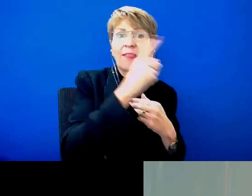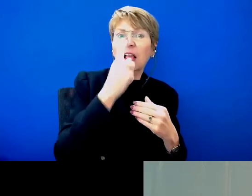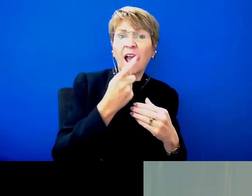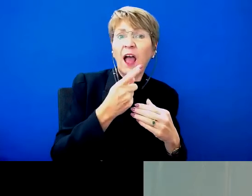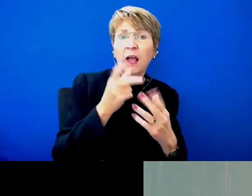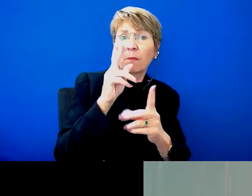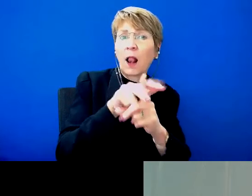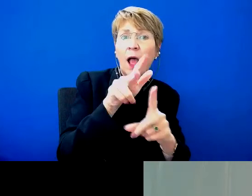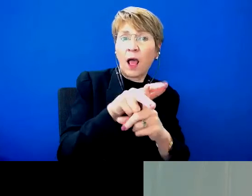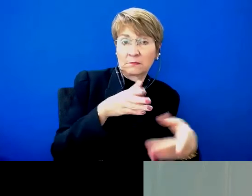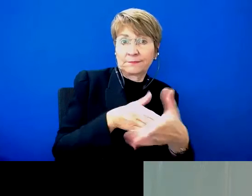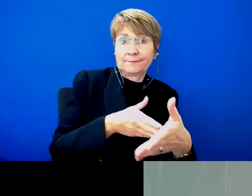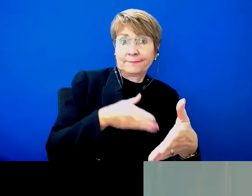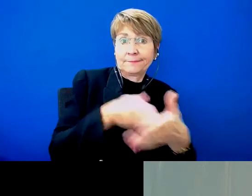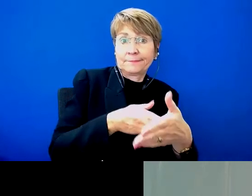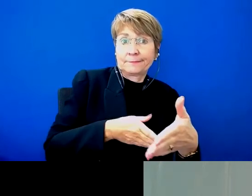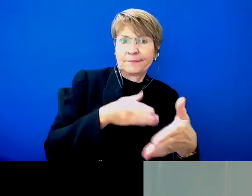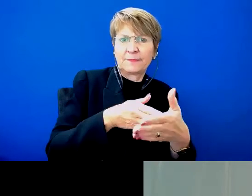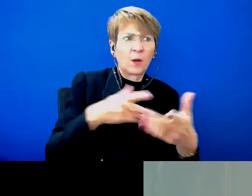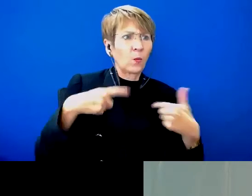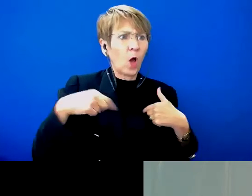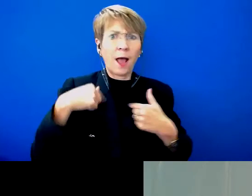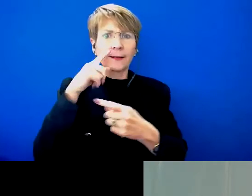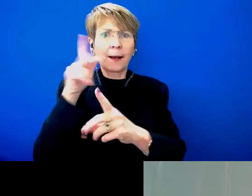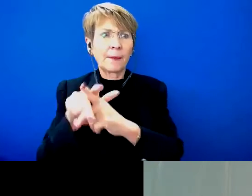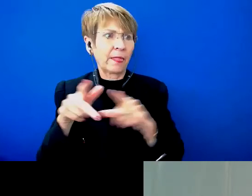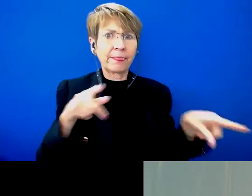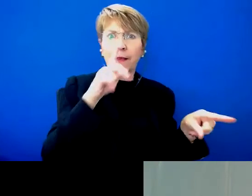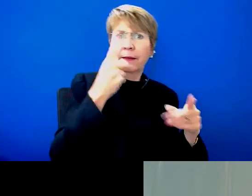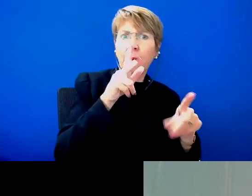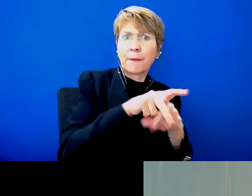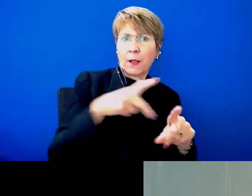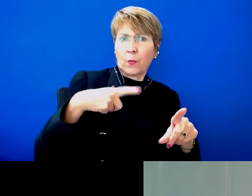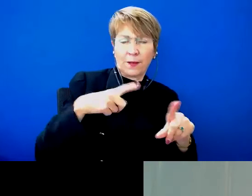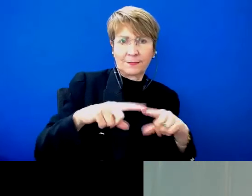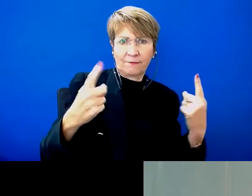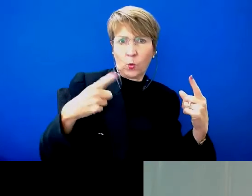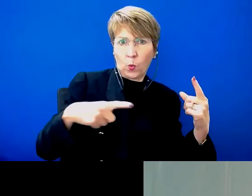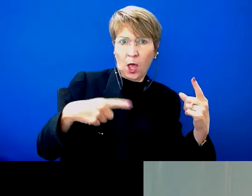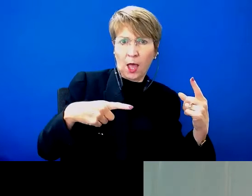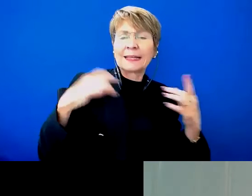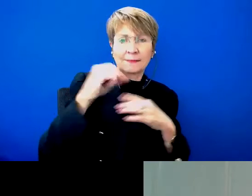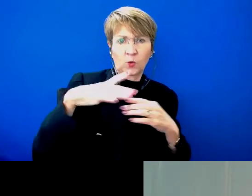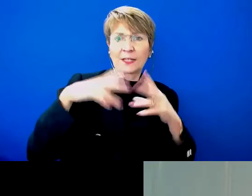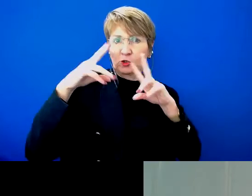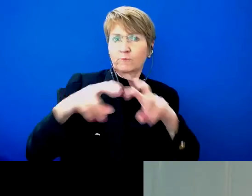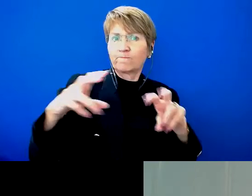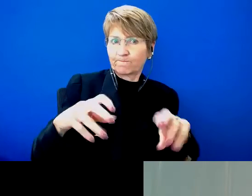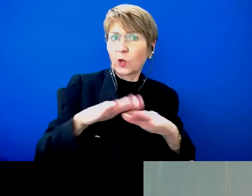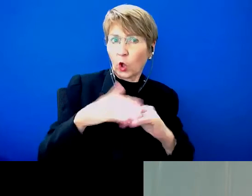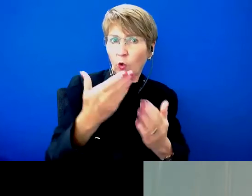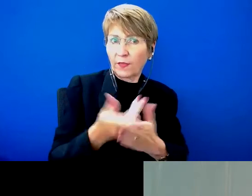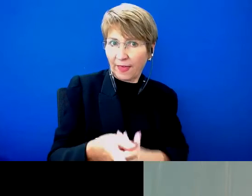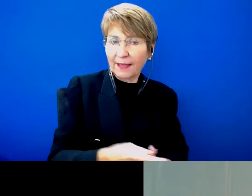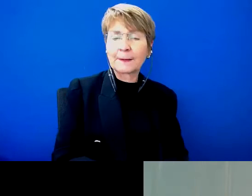need AT in their lives. So we really need to address that. Great. Thanks, Libby. Well, we'll let you go for now,